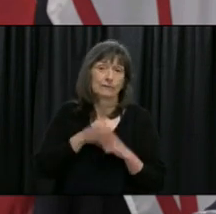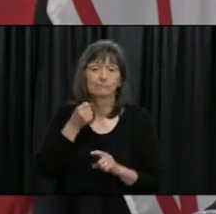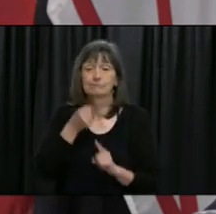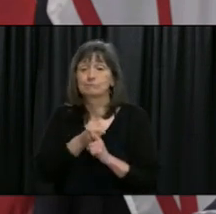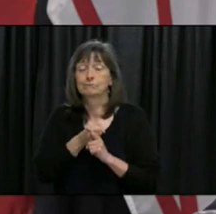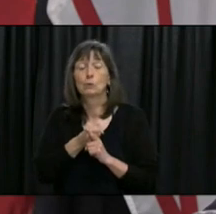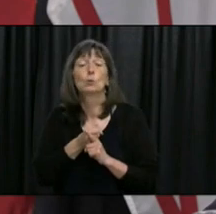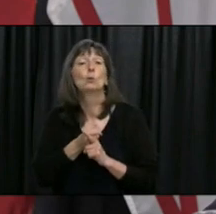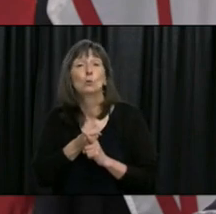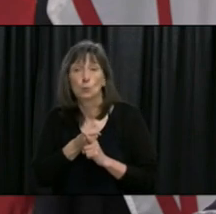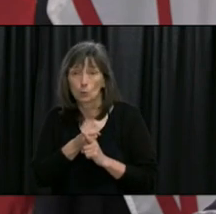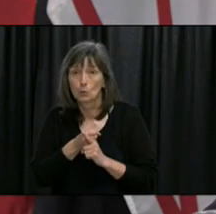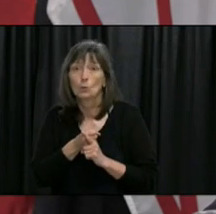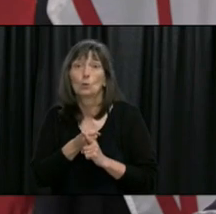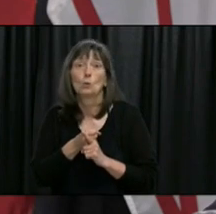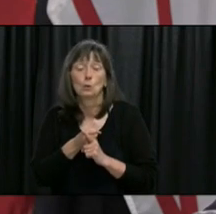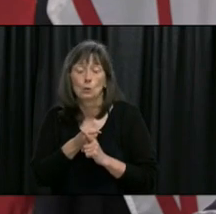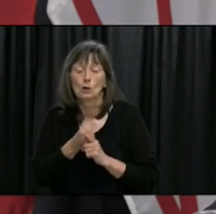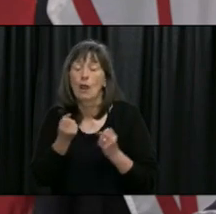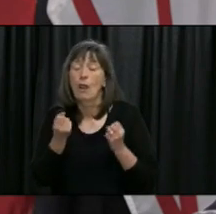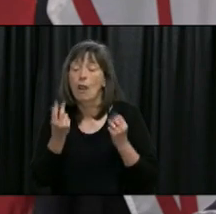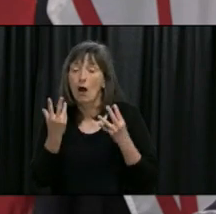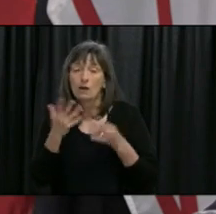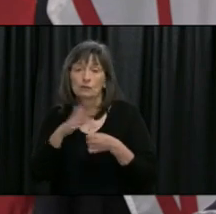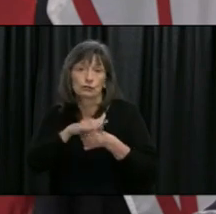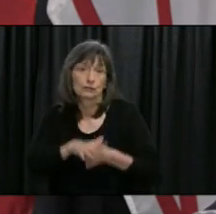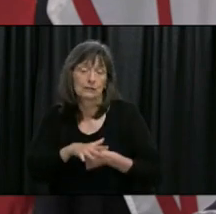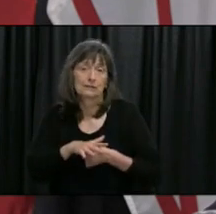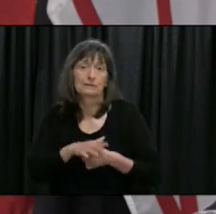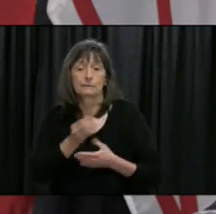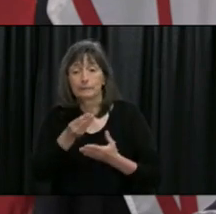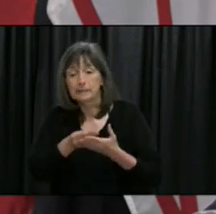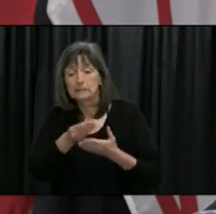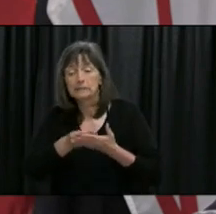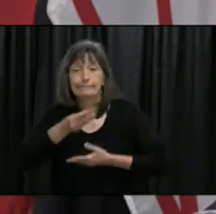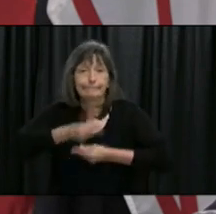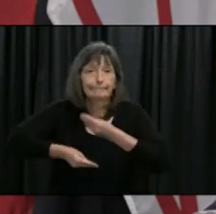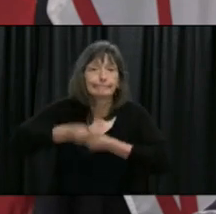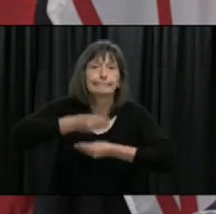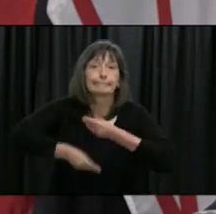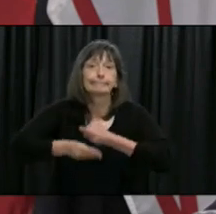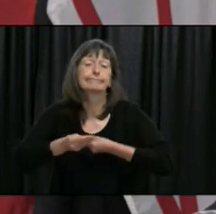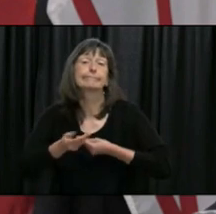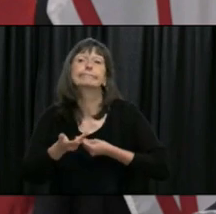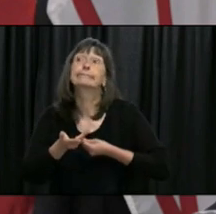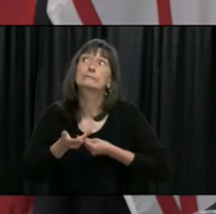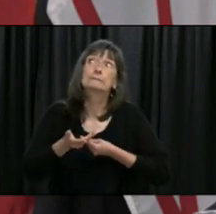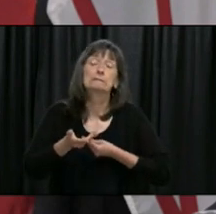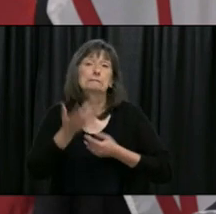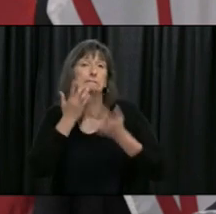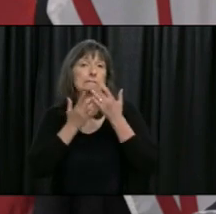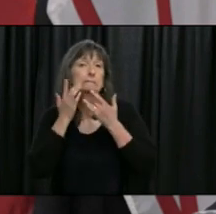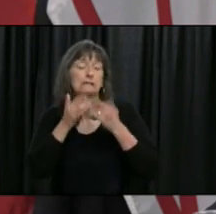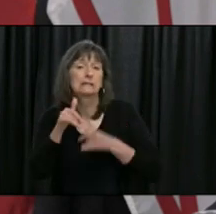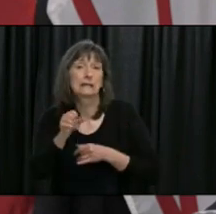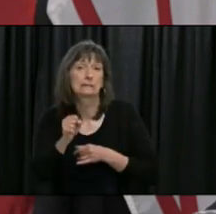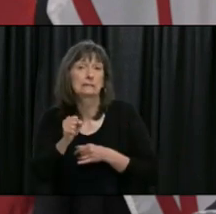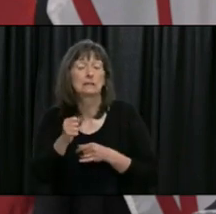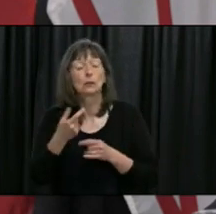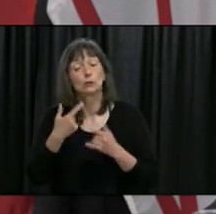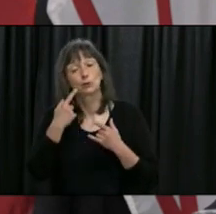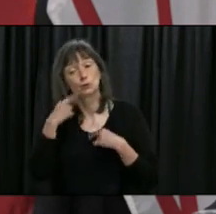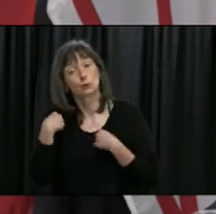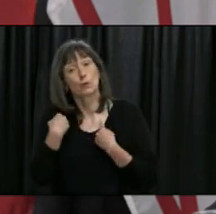question there's been a lot of pressure a lot of stress put on the revenue generation for Newfoundland and Labrador we've been able to hold our